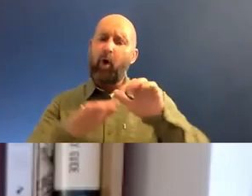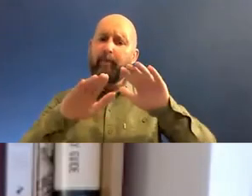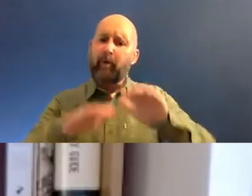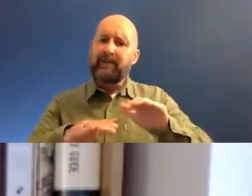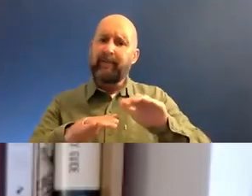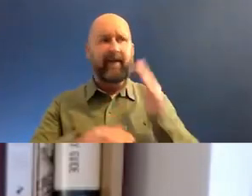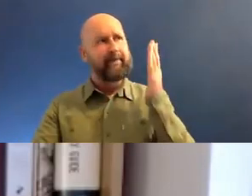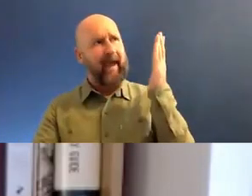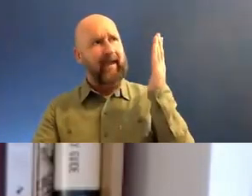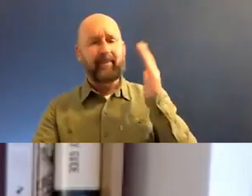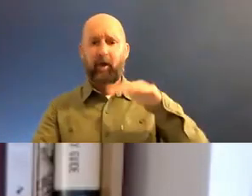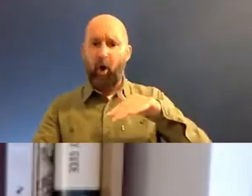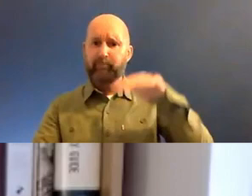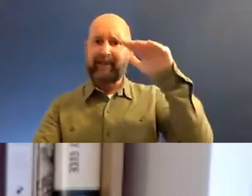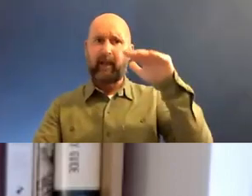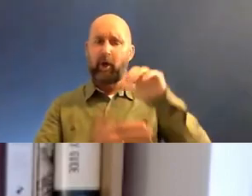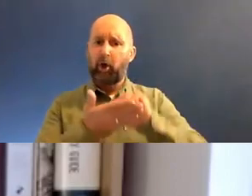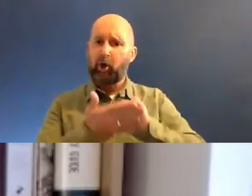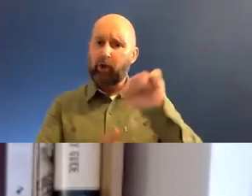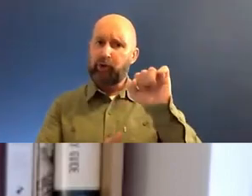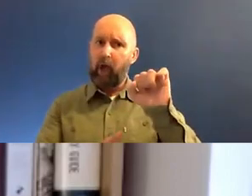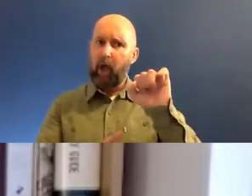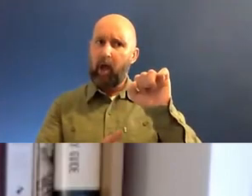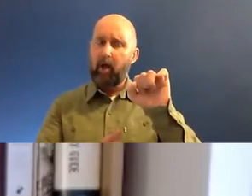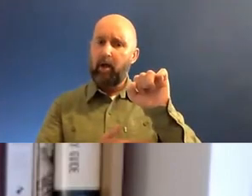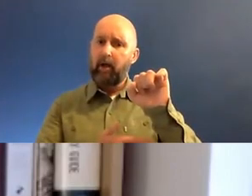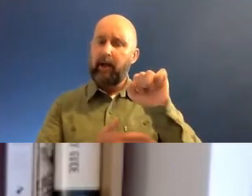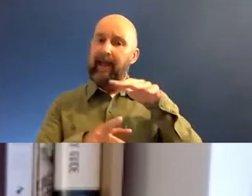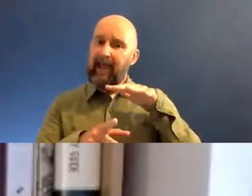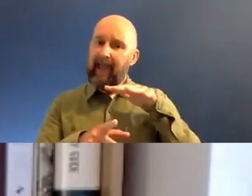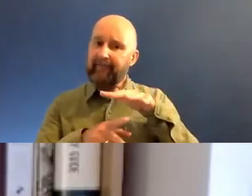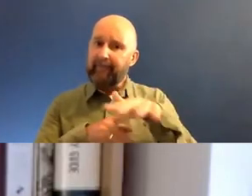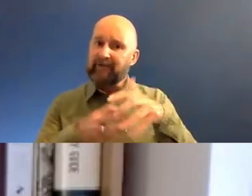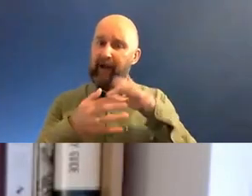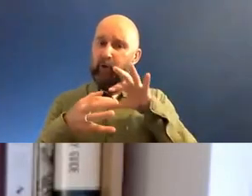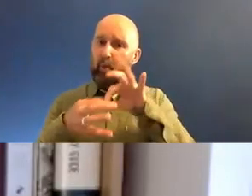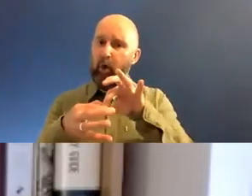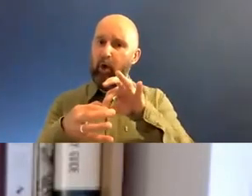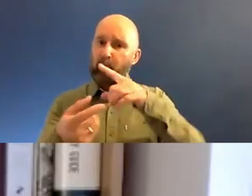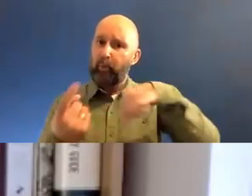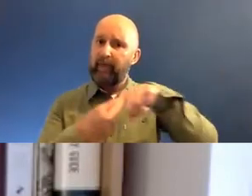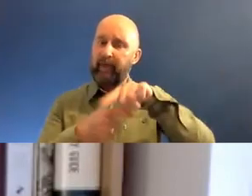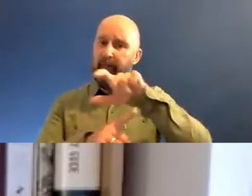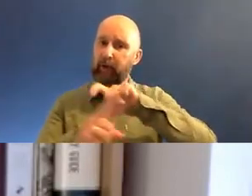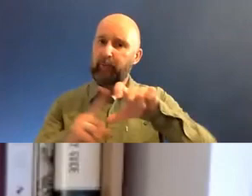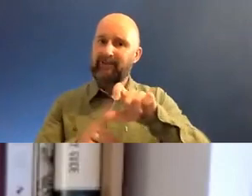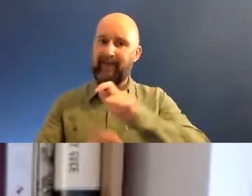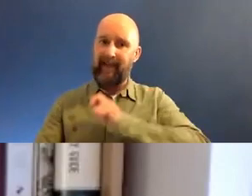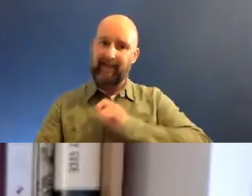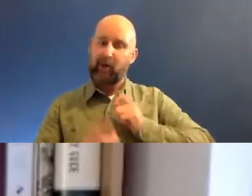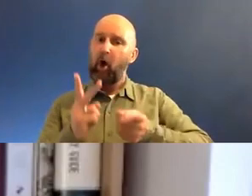your upbringing, your culture, has particularly influenced how you've engaged with that community and other